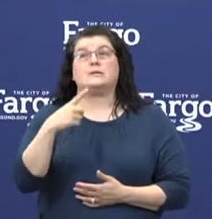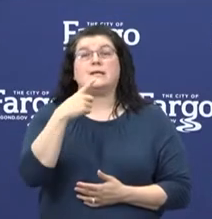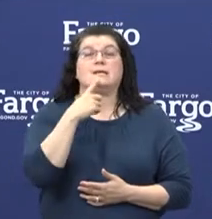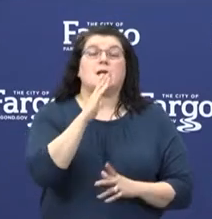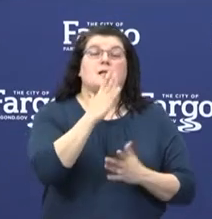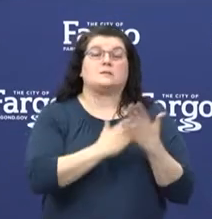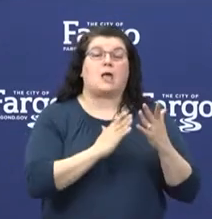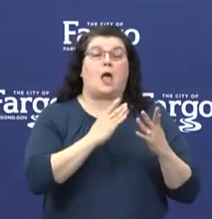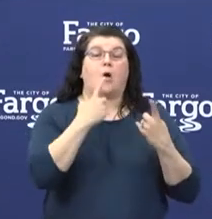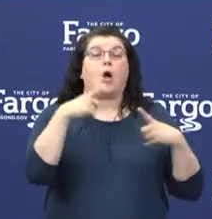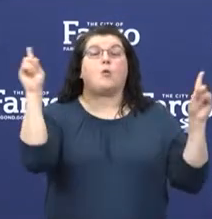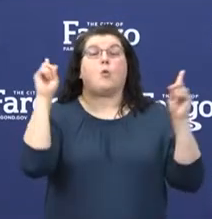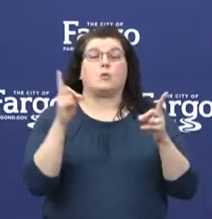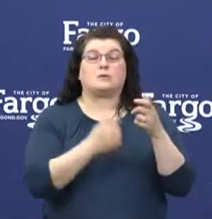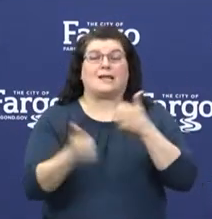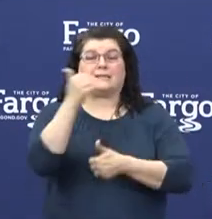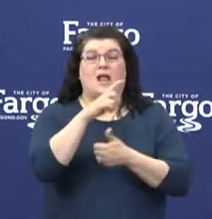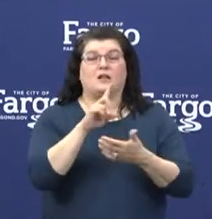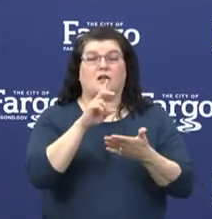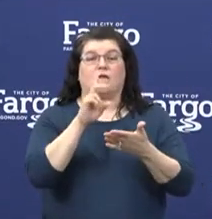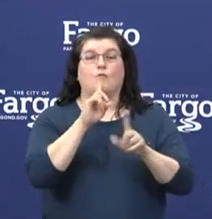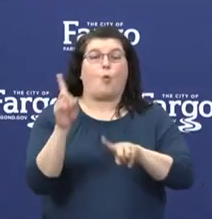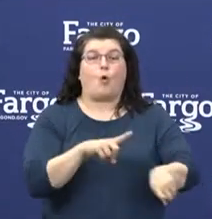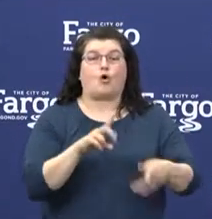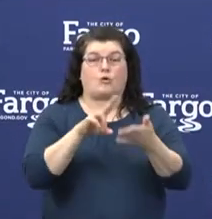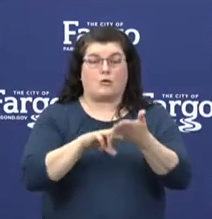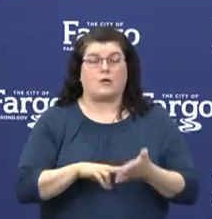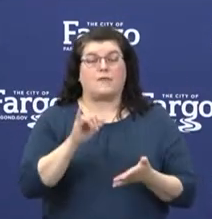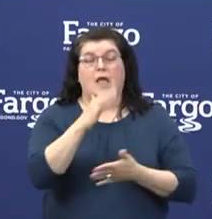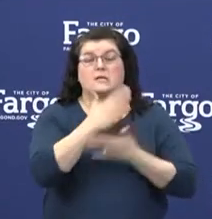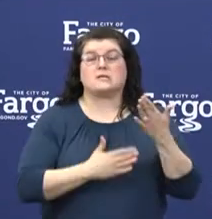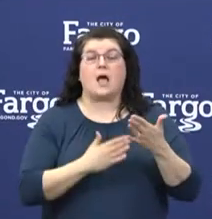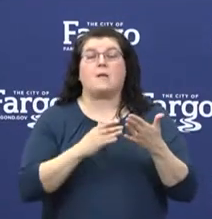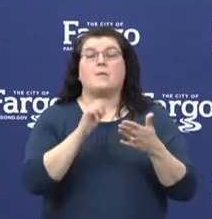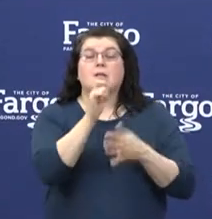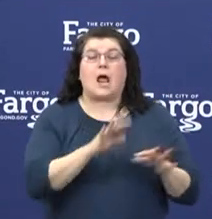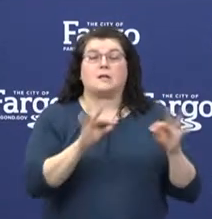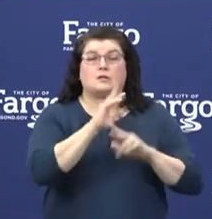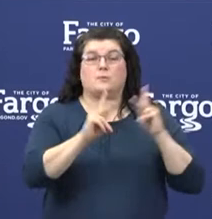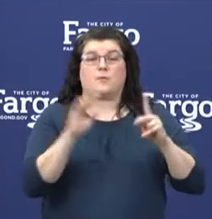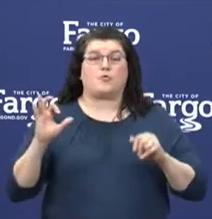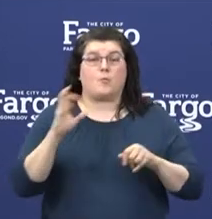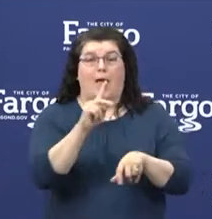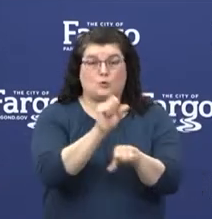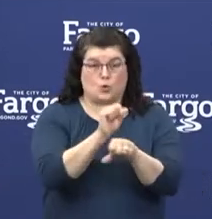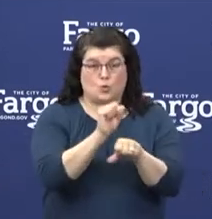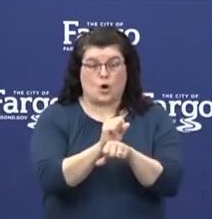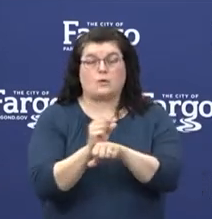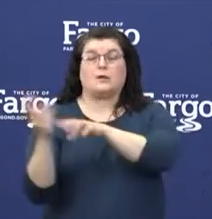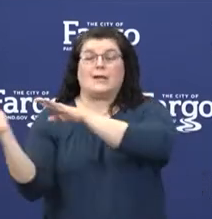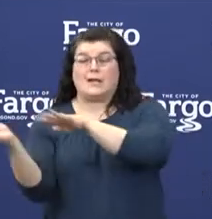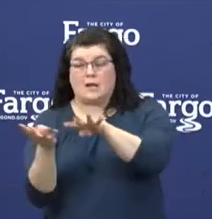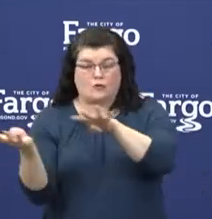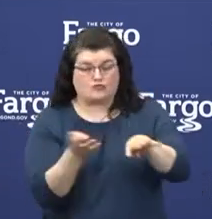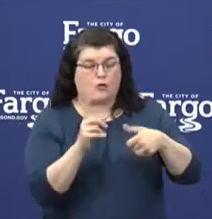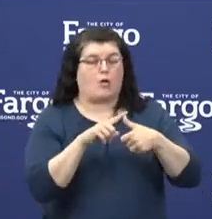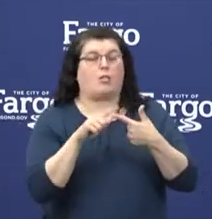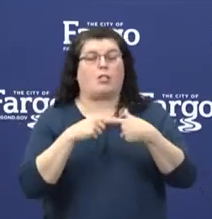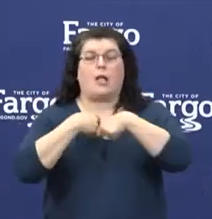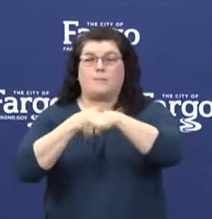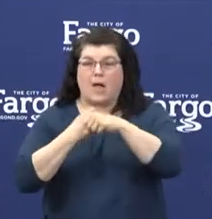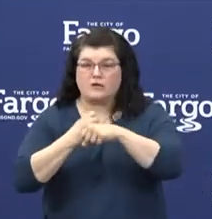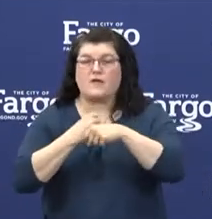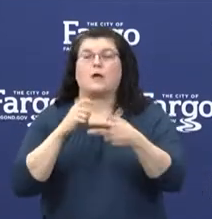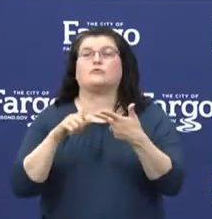-critical sectors to return to safe workplaces. This executive order allows industrial, manufacturing, and office-based businesses